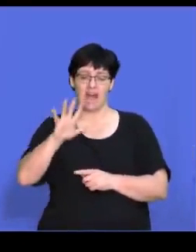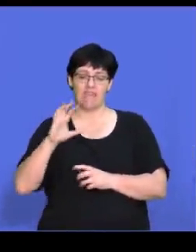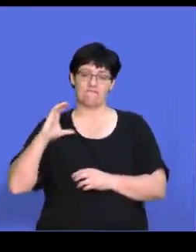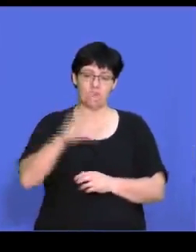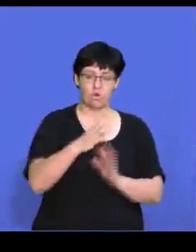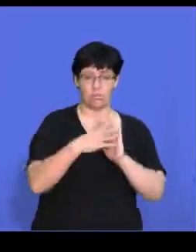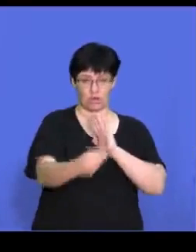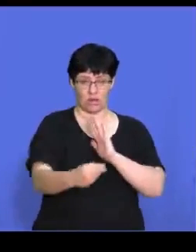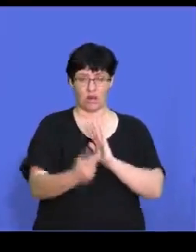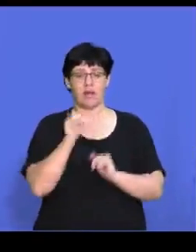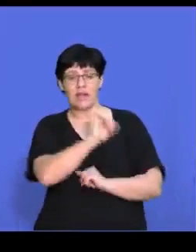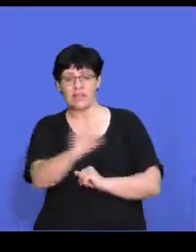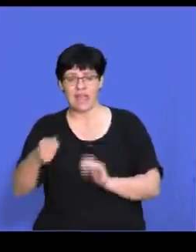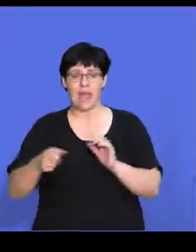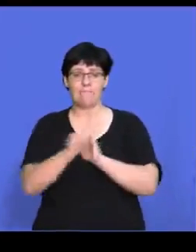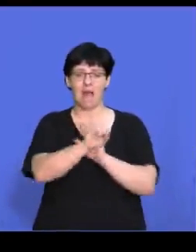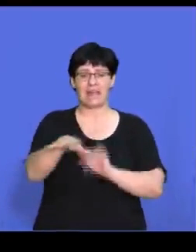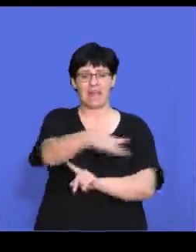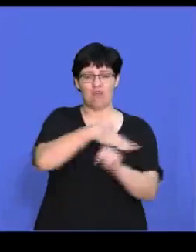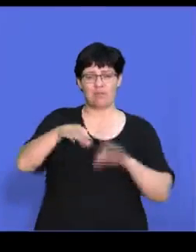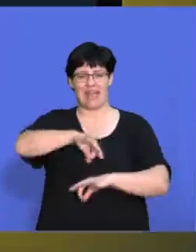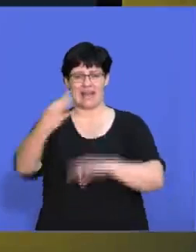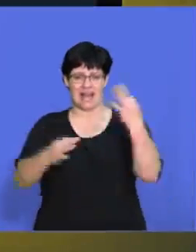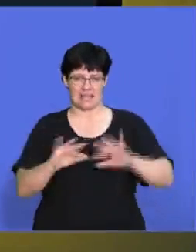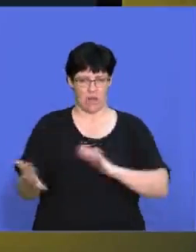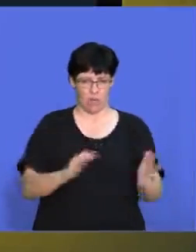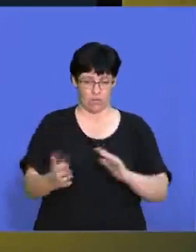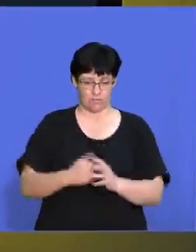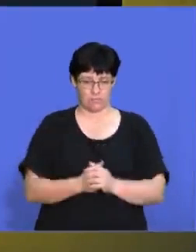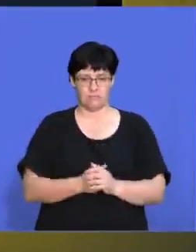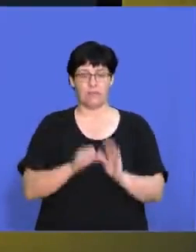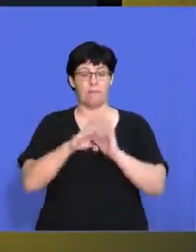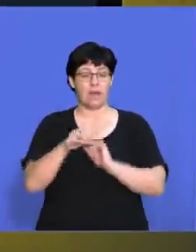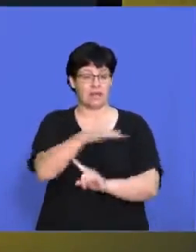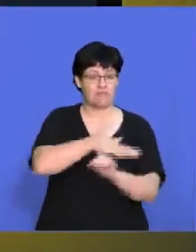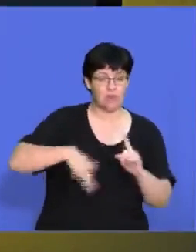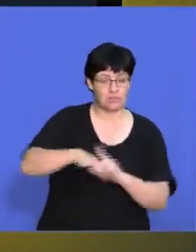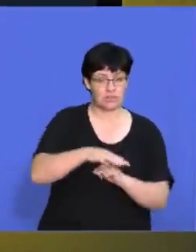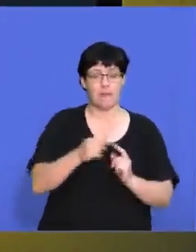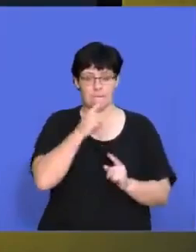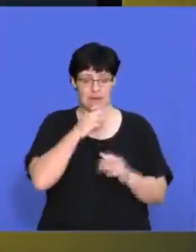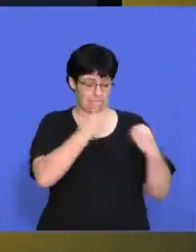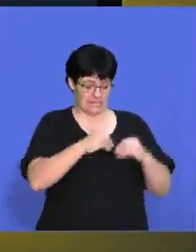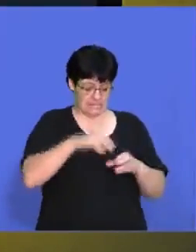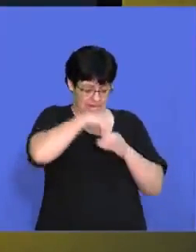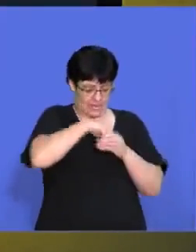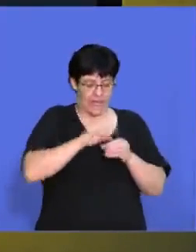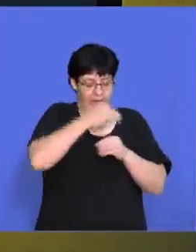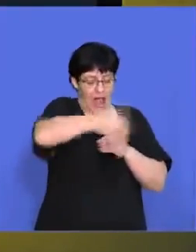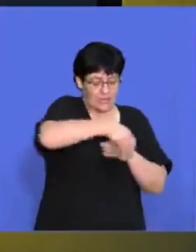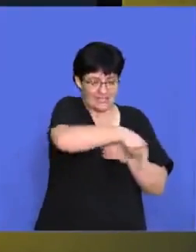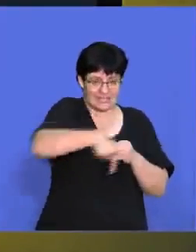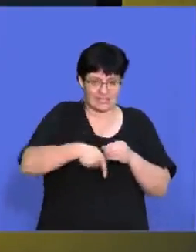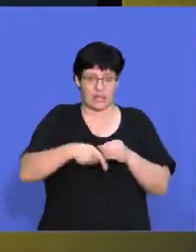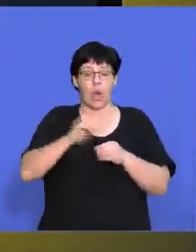the market environments. OK, so market environment, the environment just outside of the business. Porter's five forces has to do with